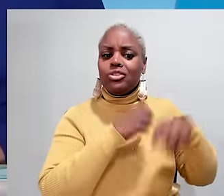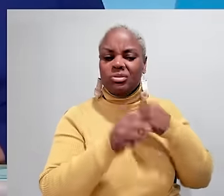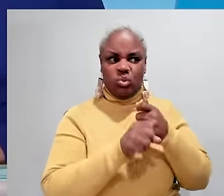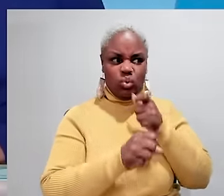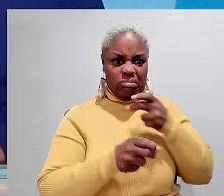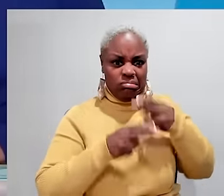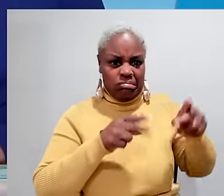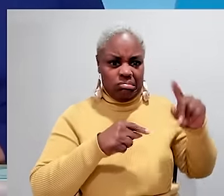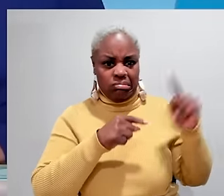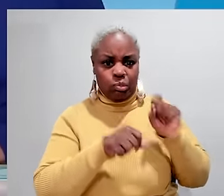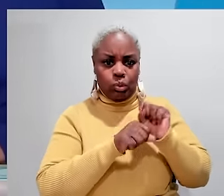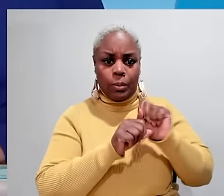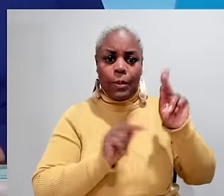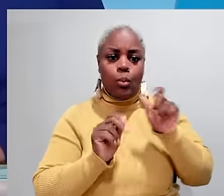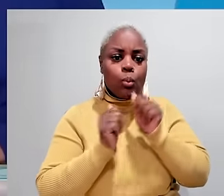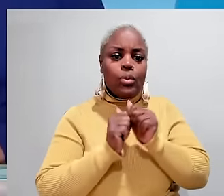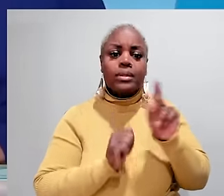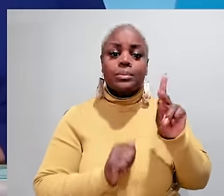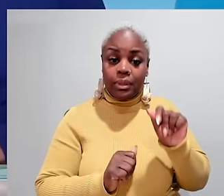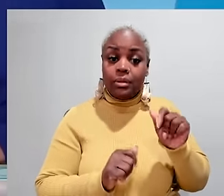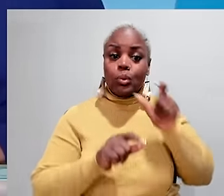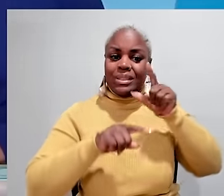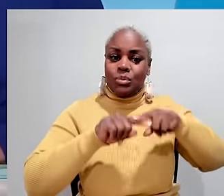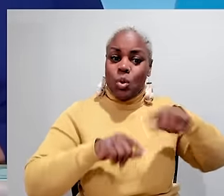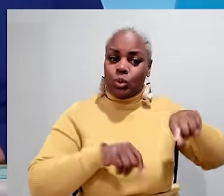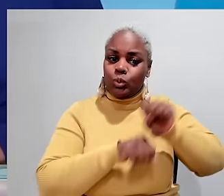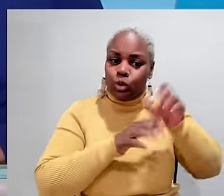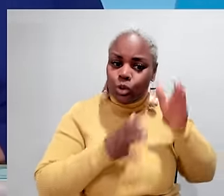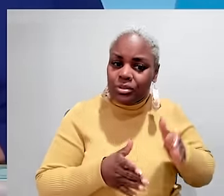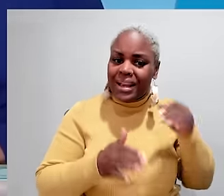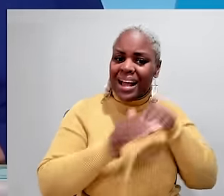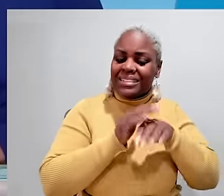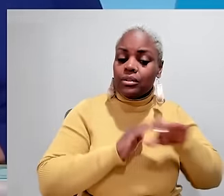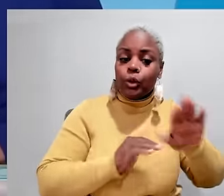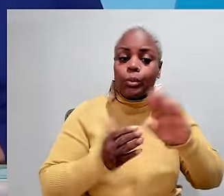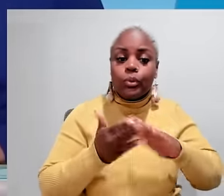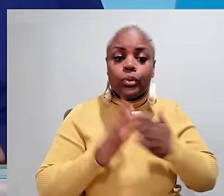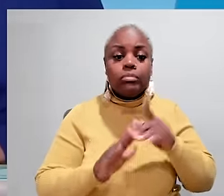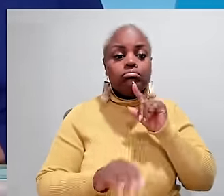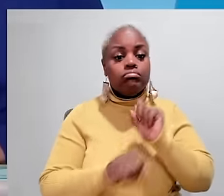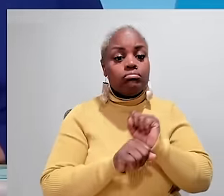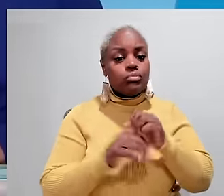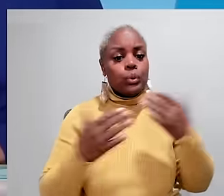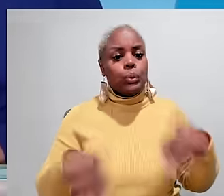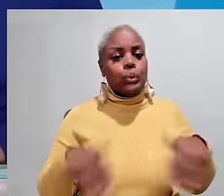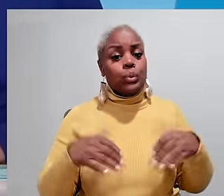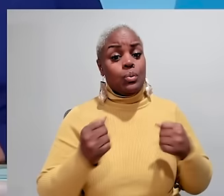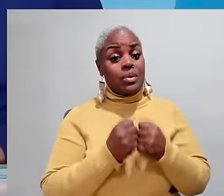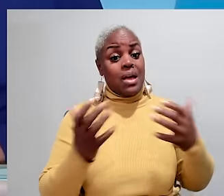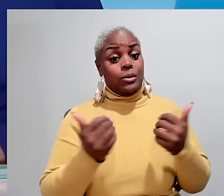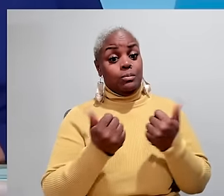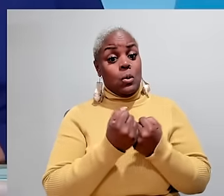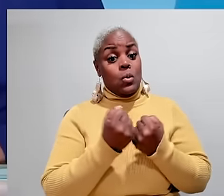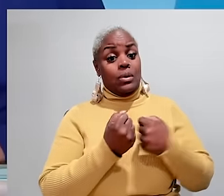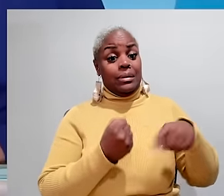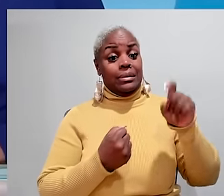Woodruff reports a long-standing workforce shortage means people with disabilities who depend on those workers to live independently and access their